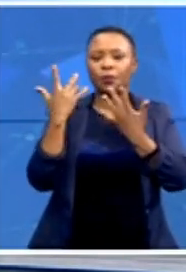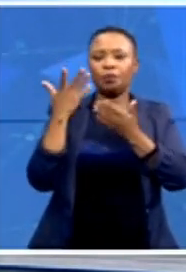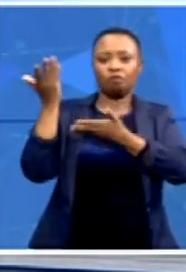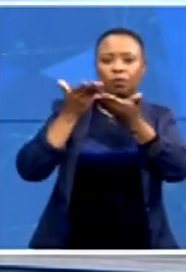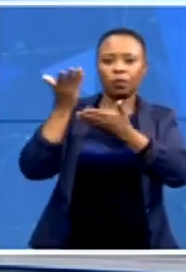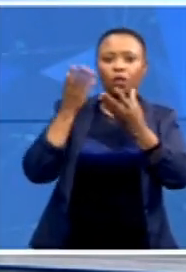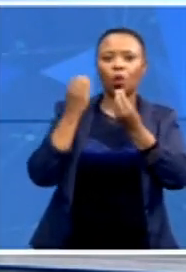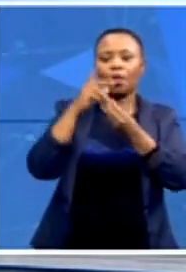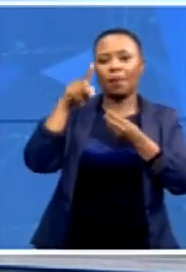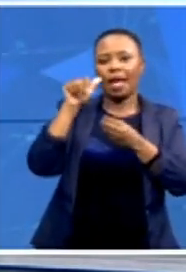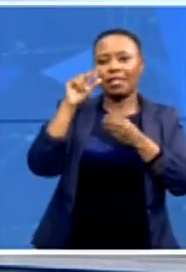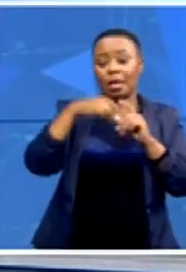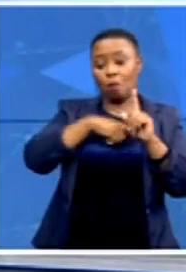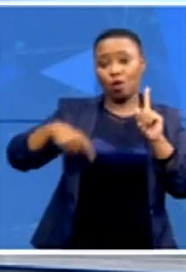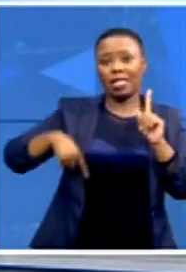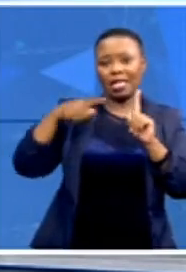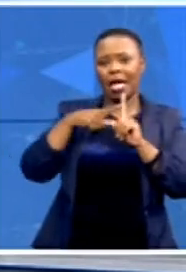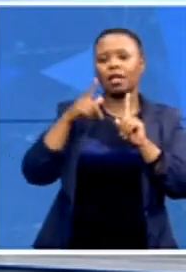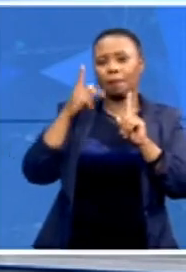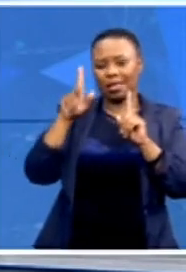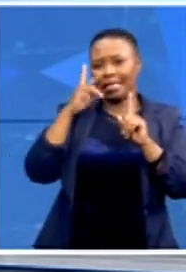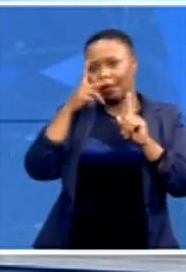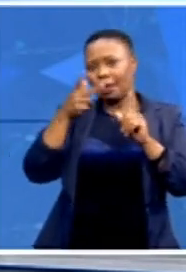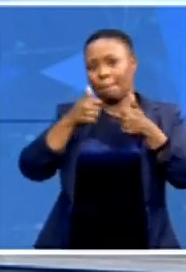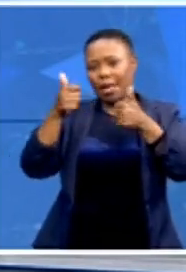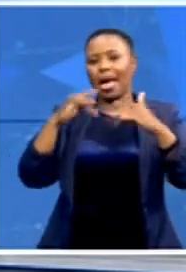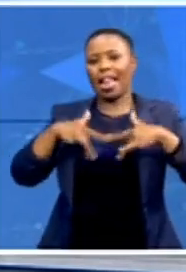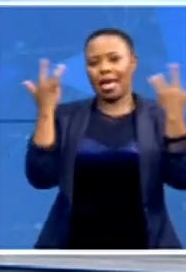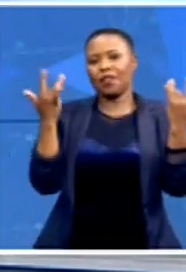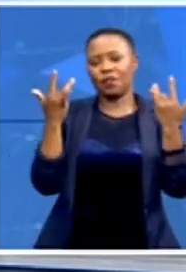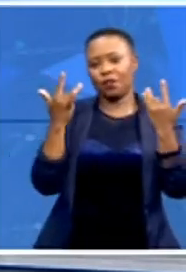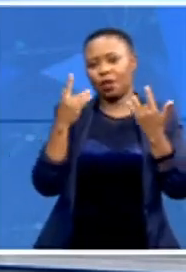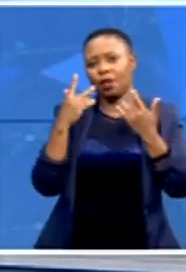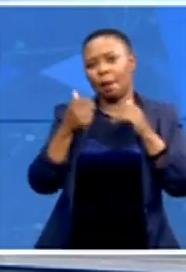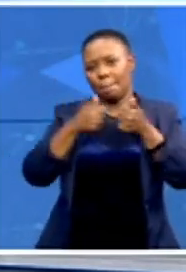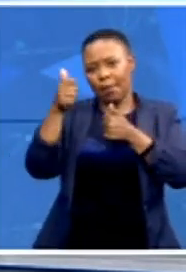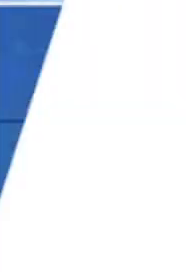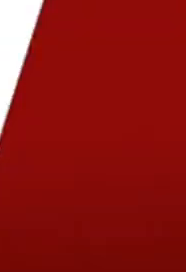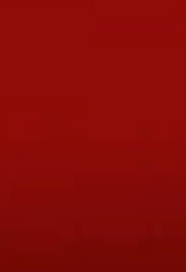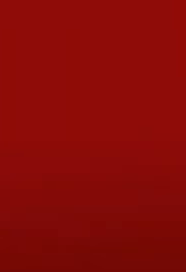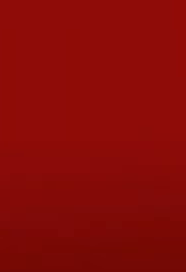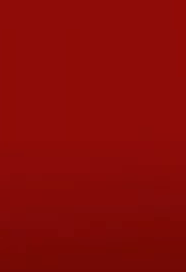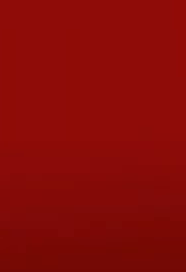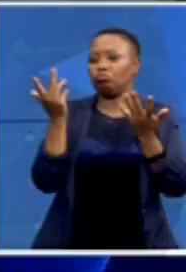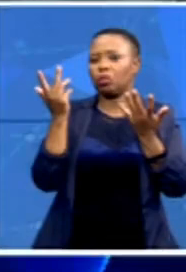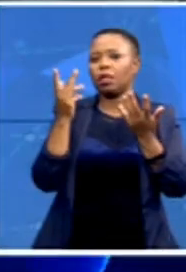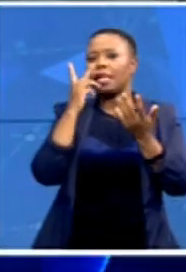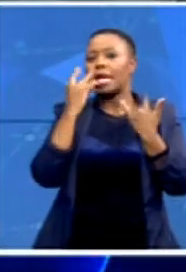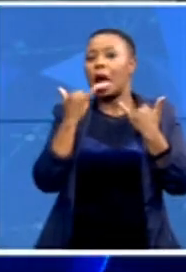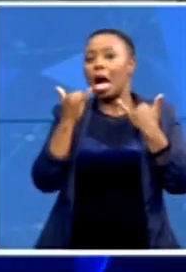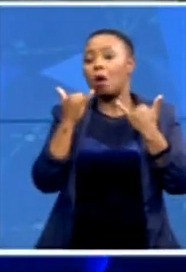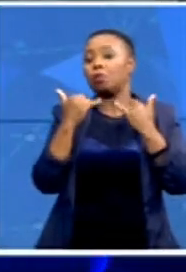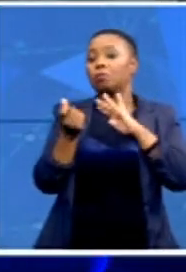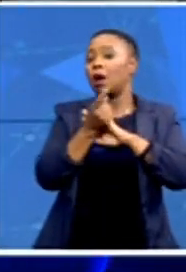get live, get back to him live with regards to what's on the cards today in terms of the PAC's